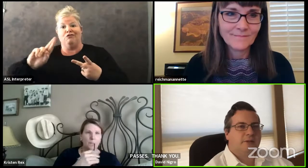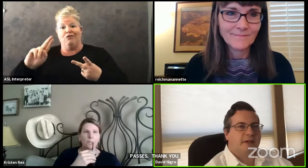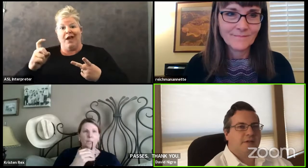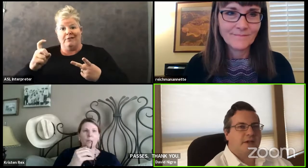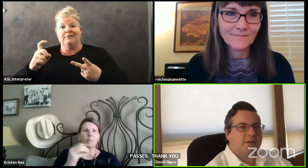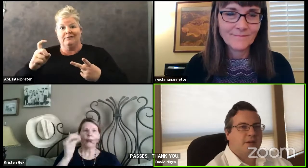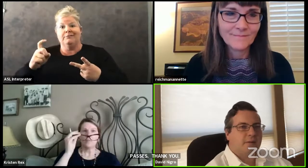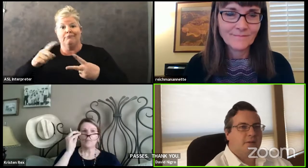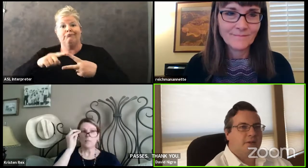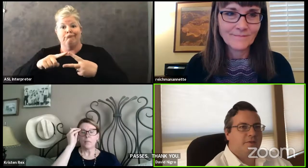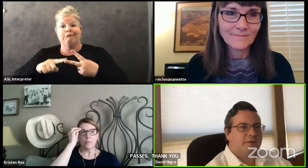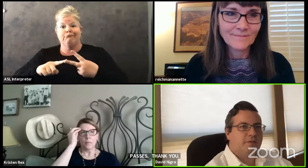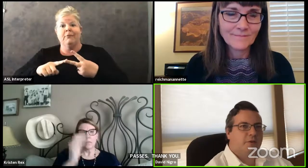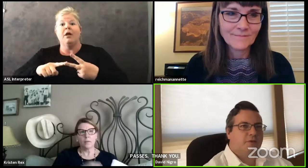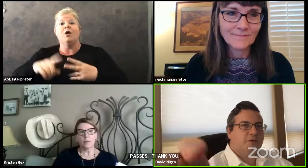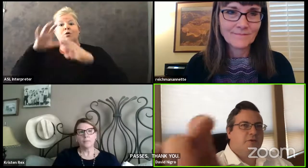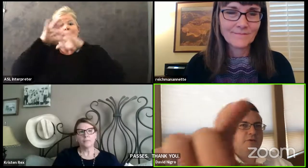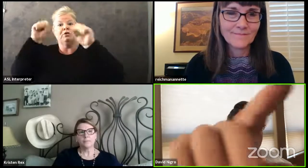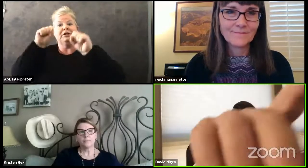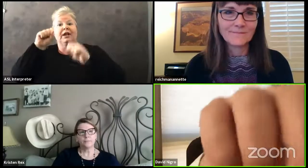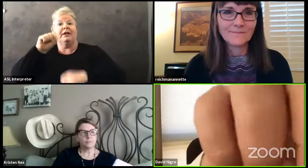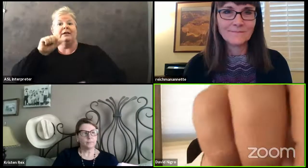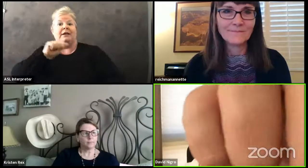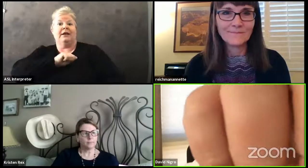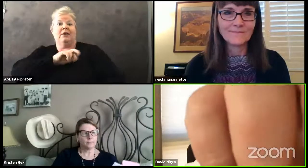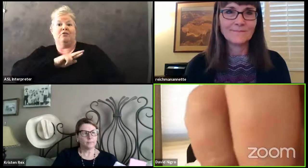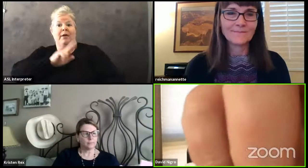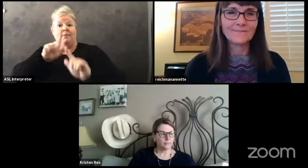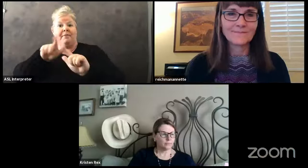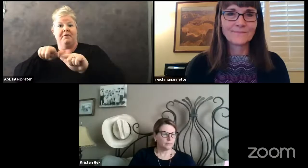Superintendent Reichman, I will give the floor to you.